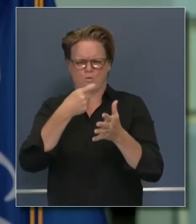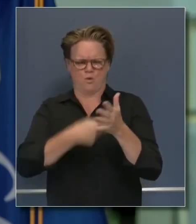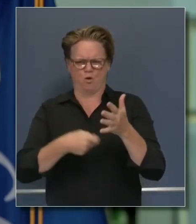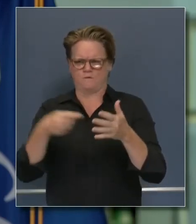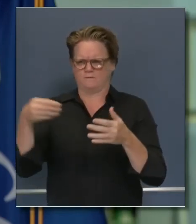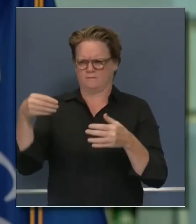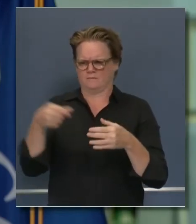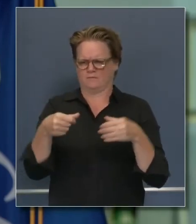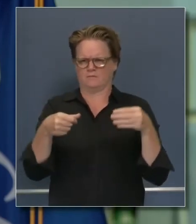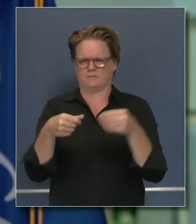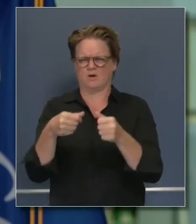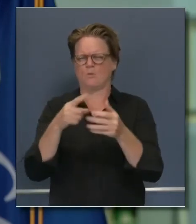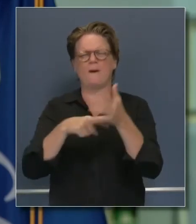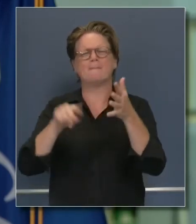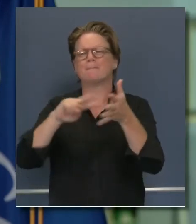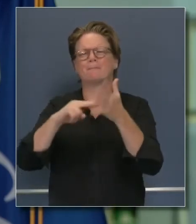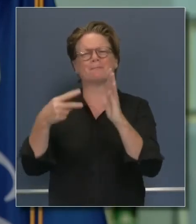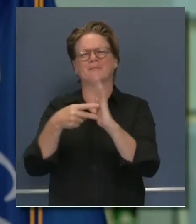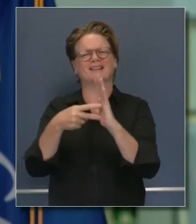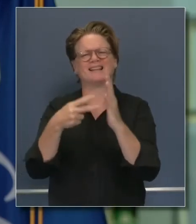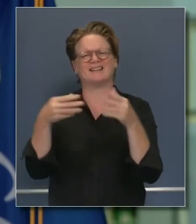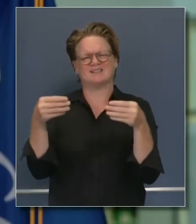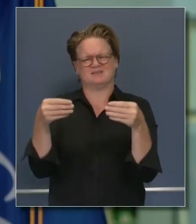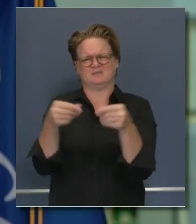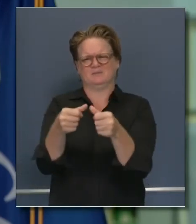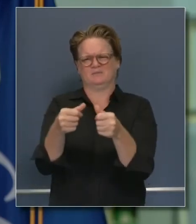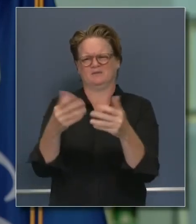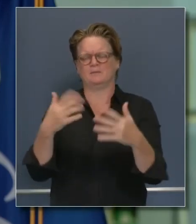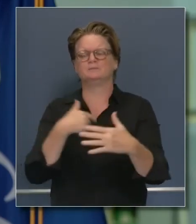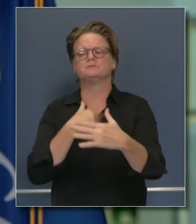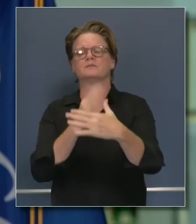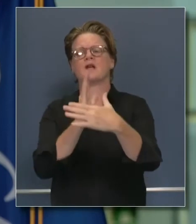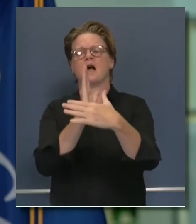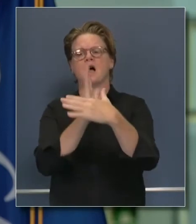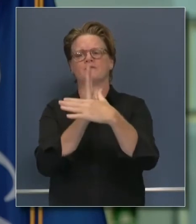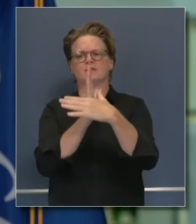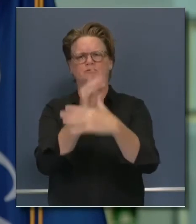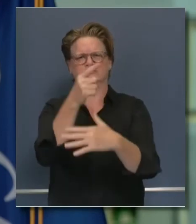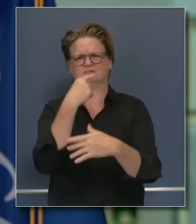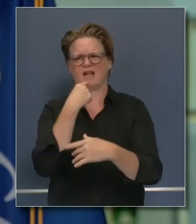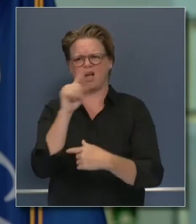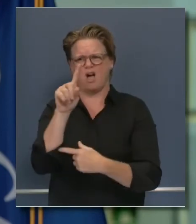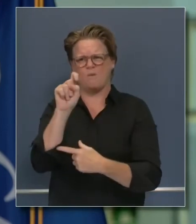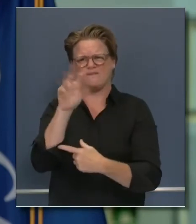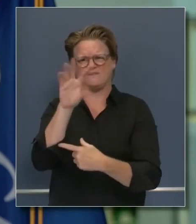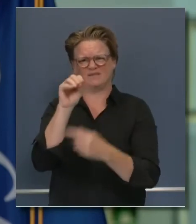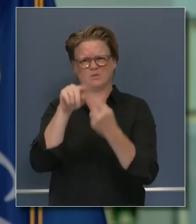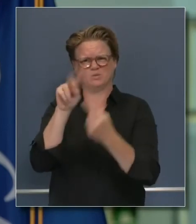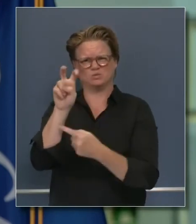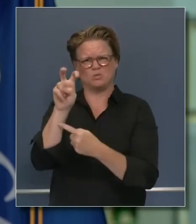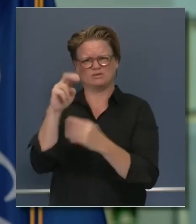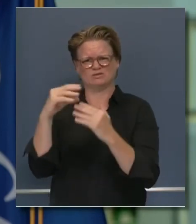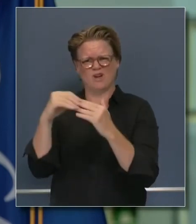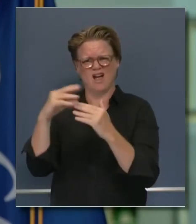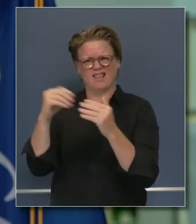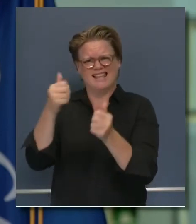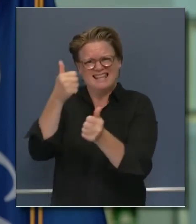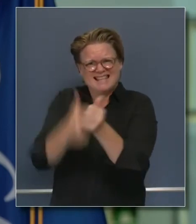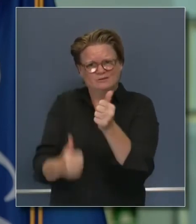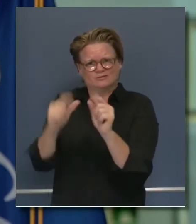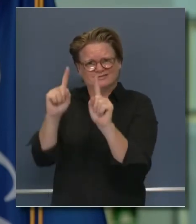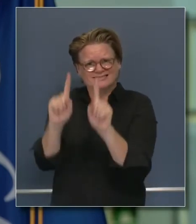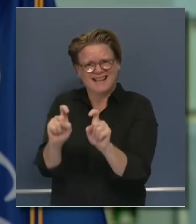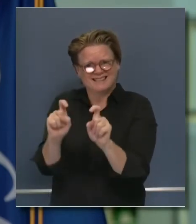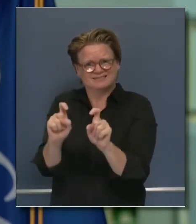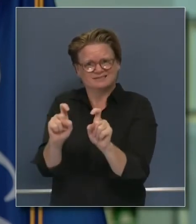So the current average cost that you mentioned, that $150 to $200 per test, as I understand it,